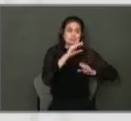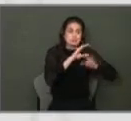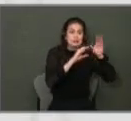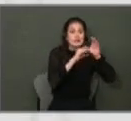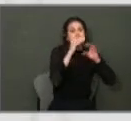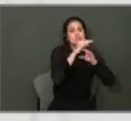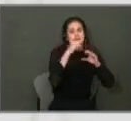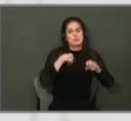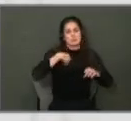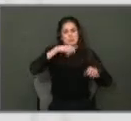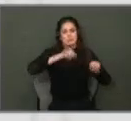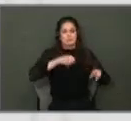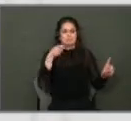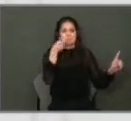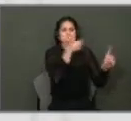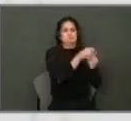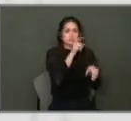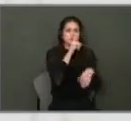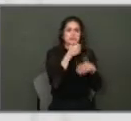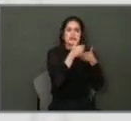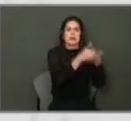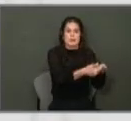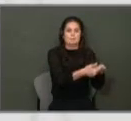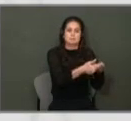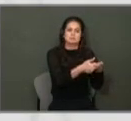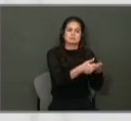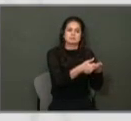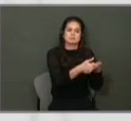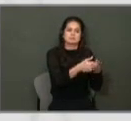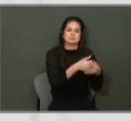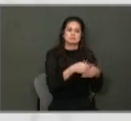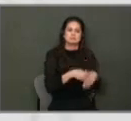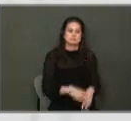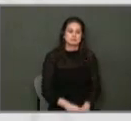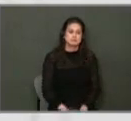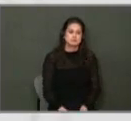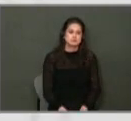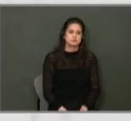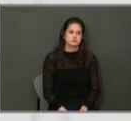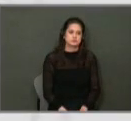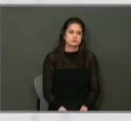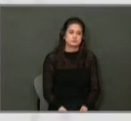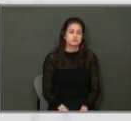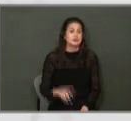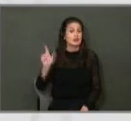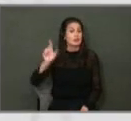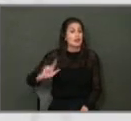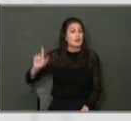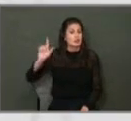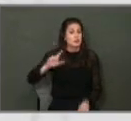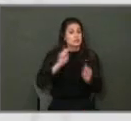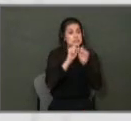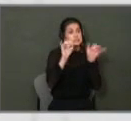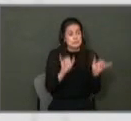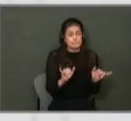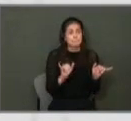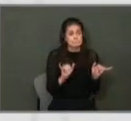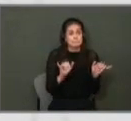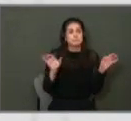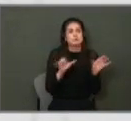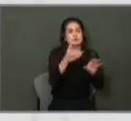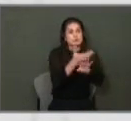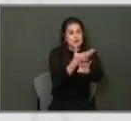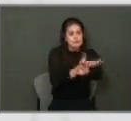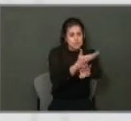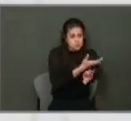an impact on affordable housing here in the community. Next slide. Next slide. The library system, we'll be doing